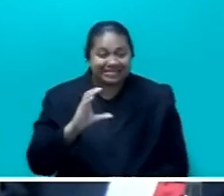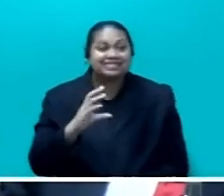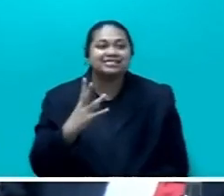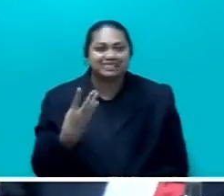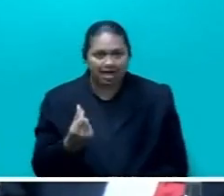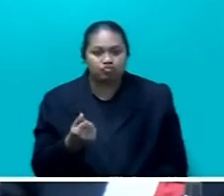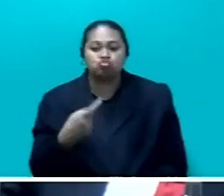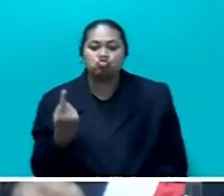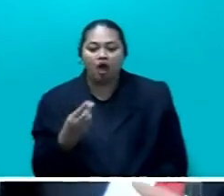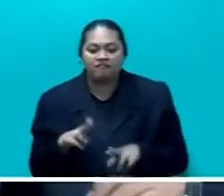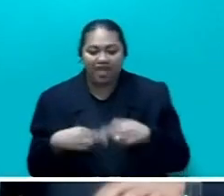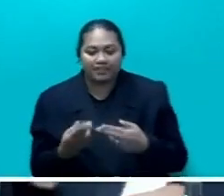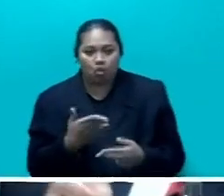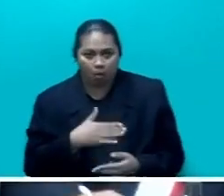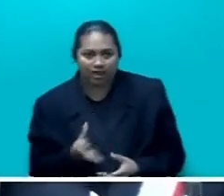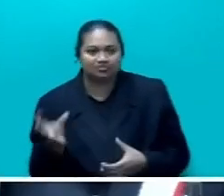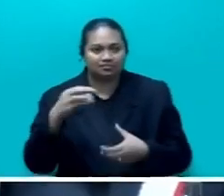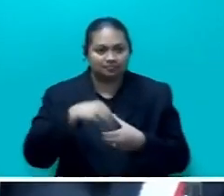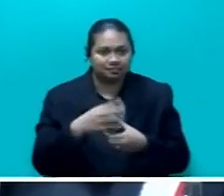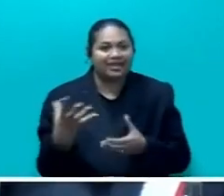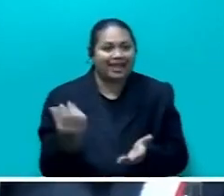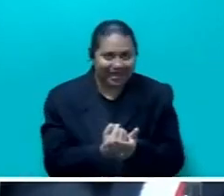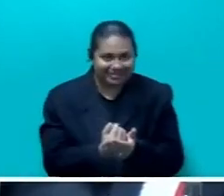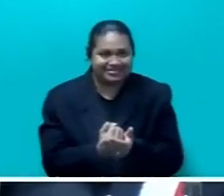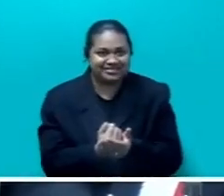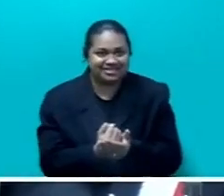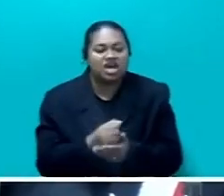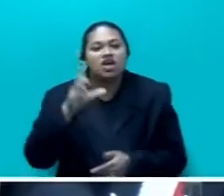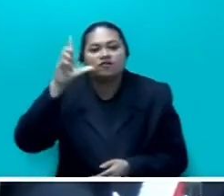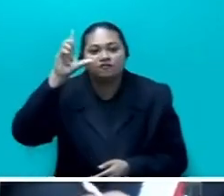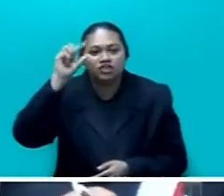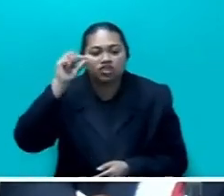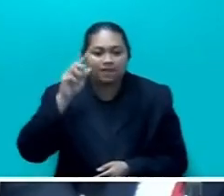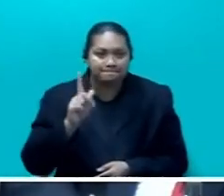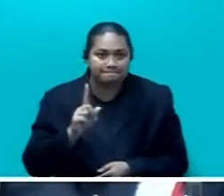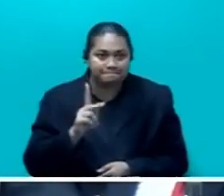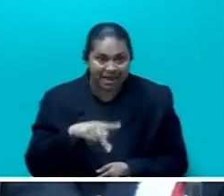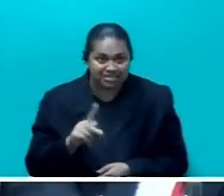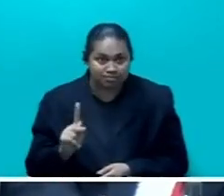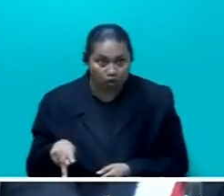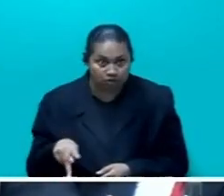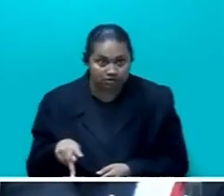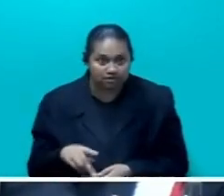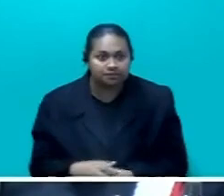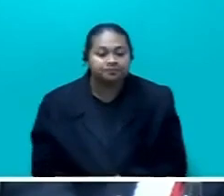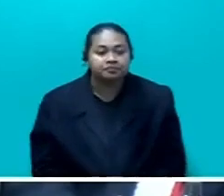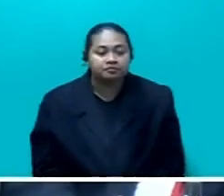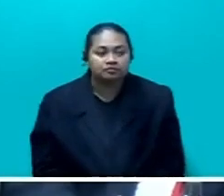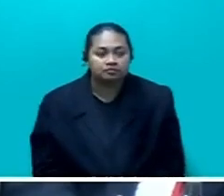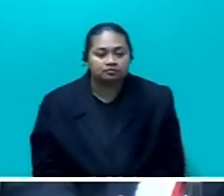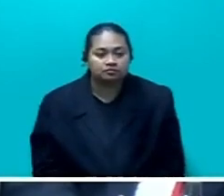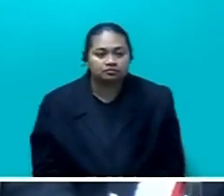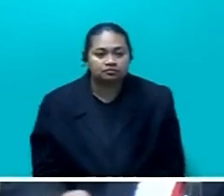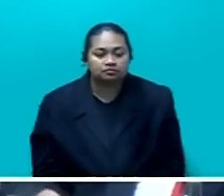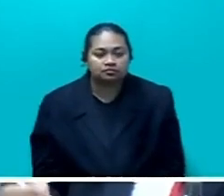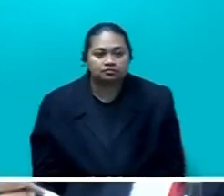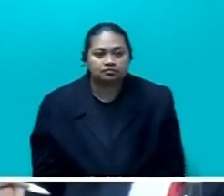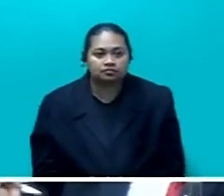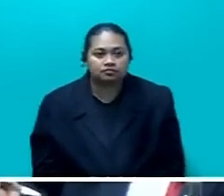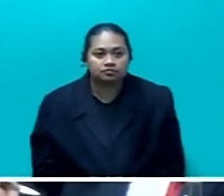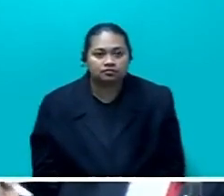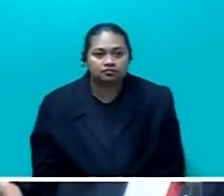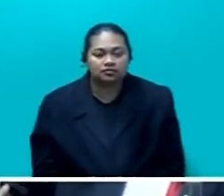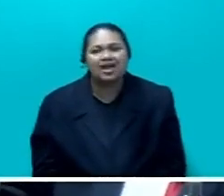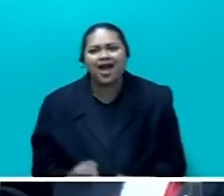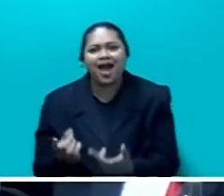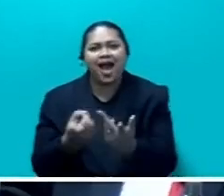to get a Fijian passport now that other